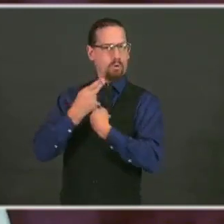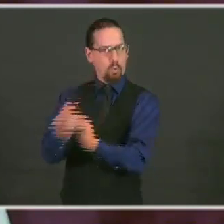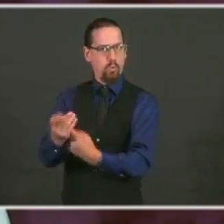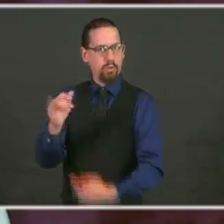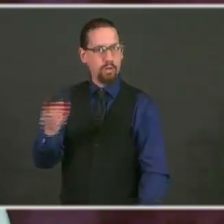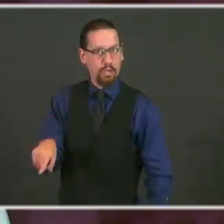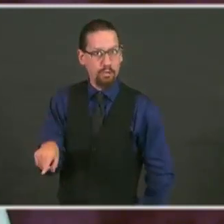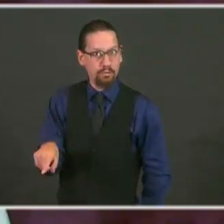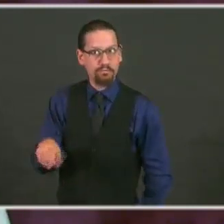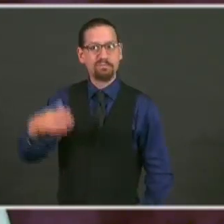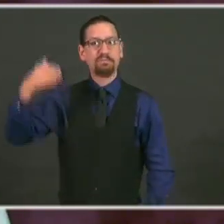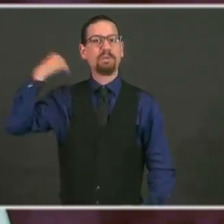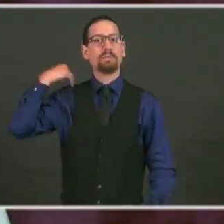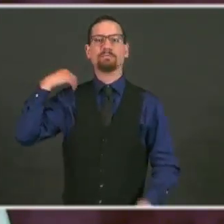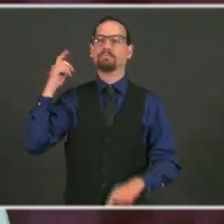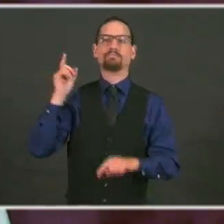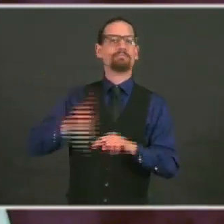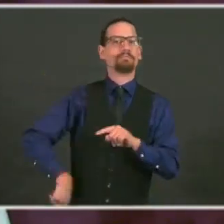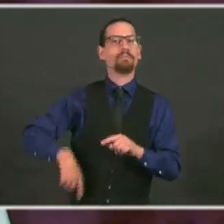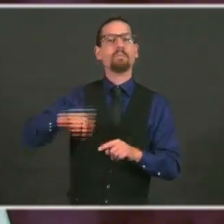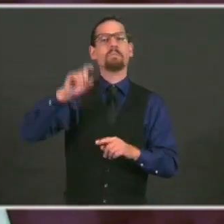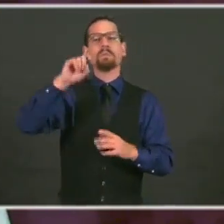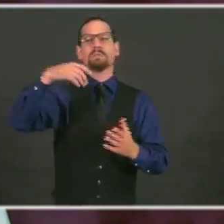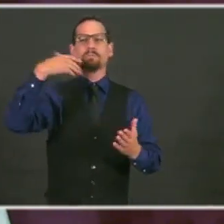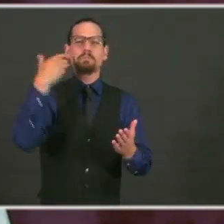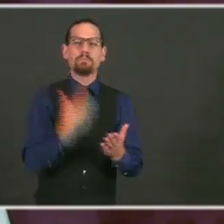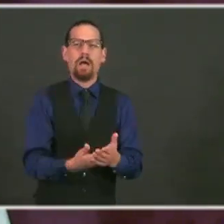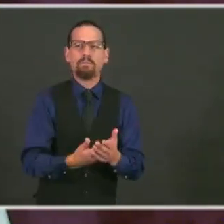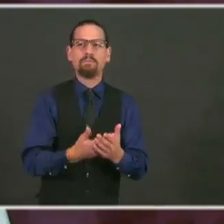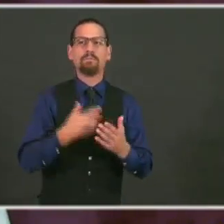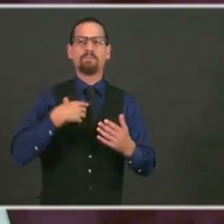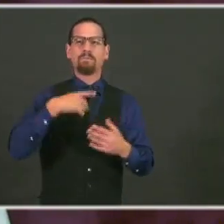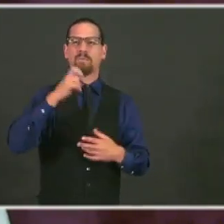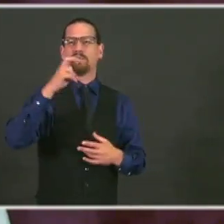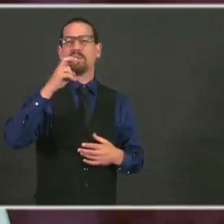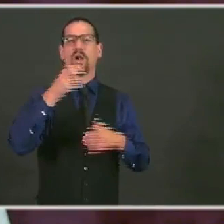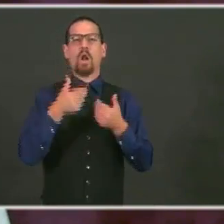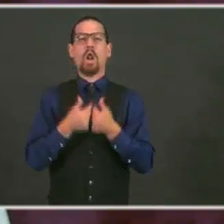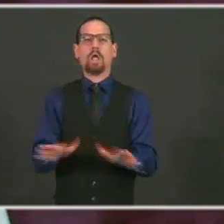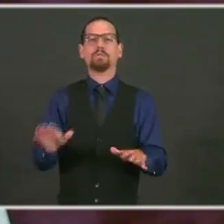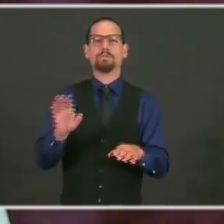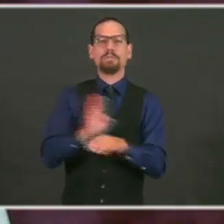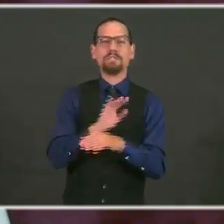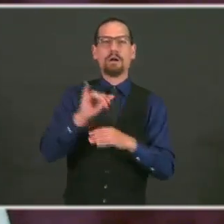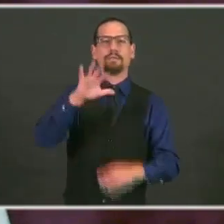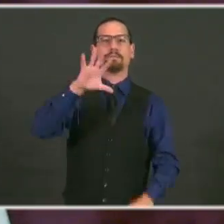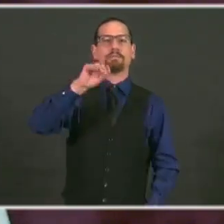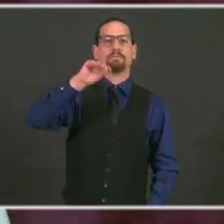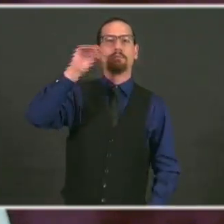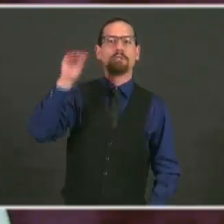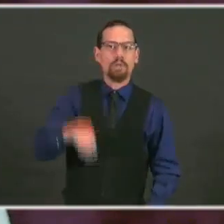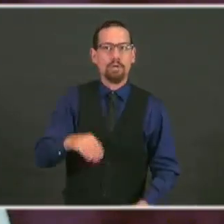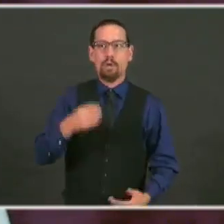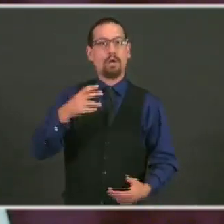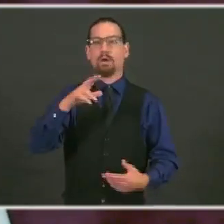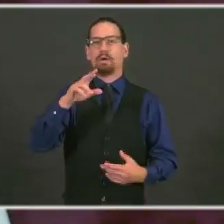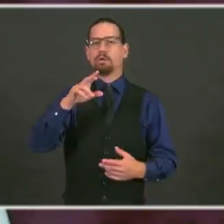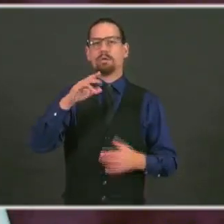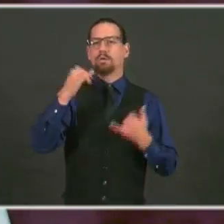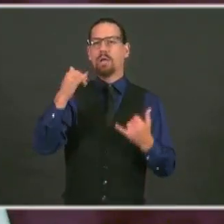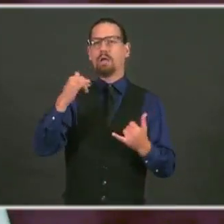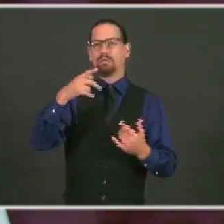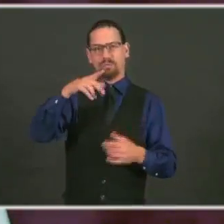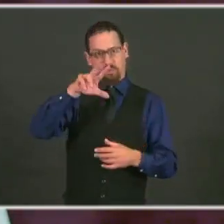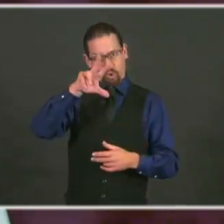30%, and allowing any business with fewer than 50 employees to apply for the grants.